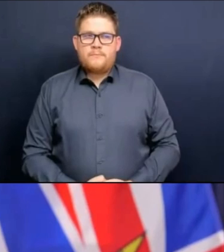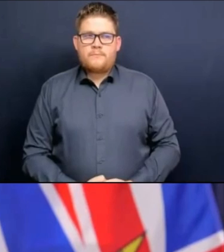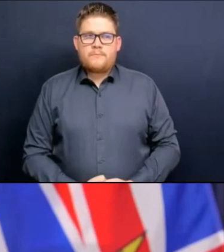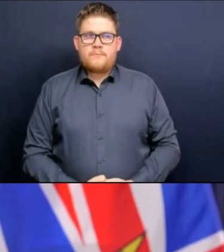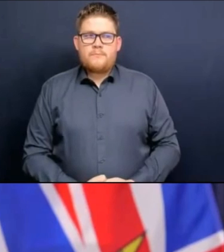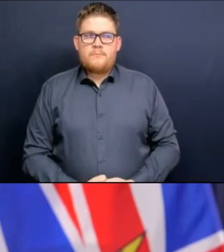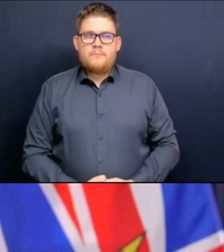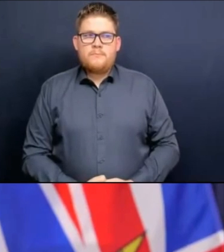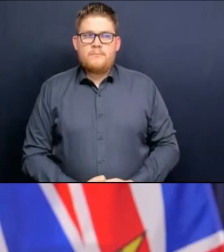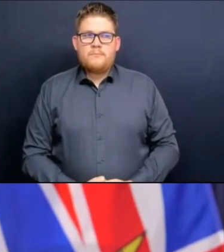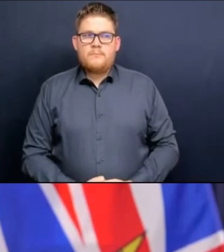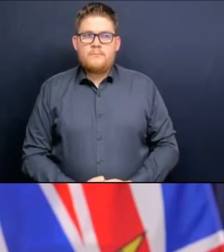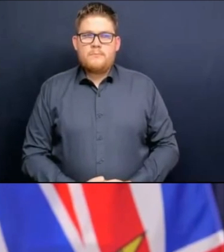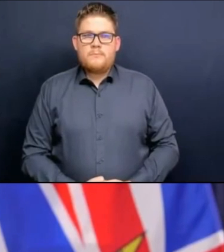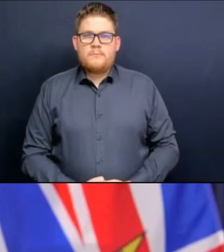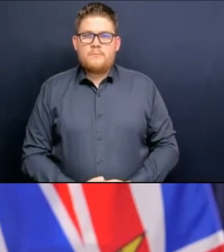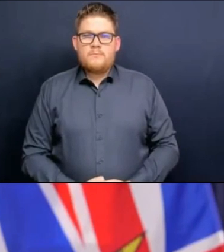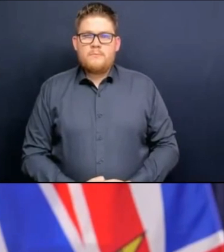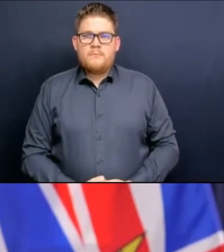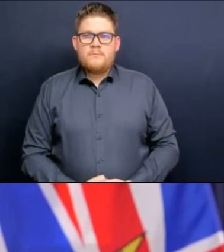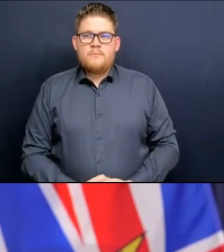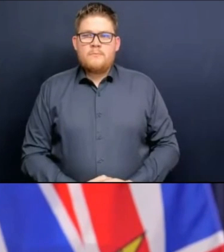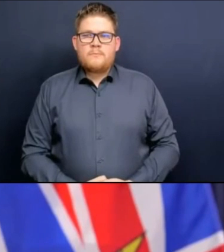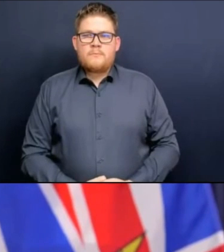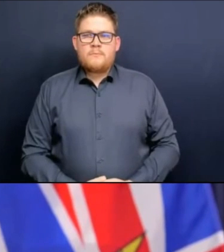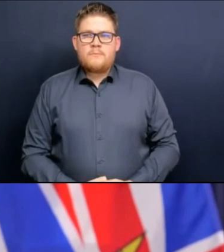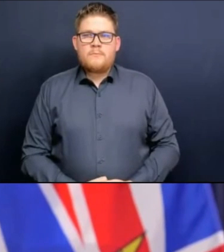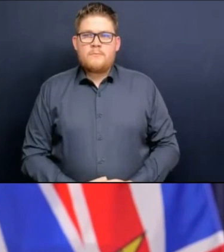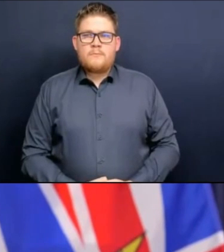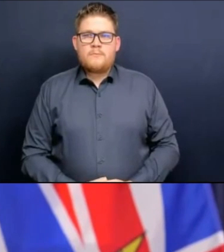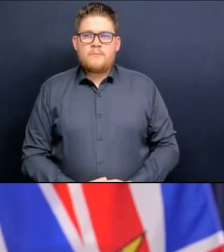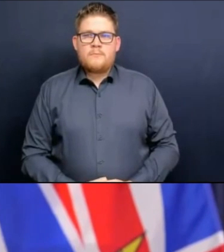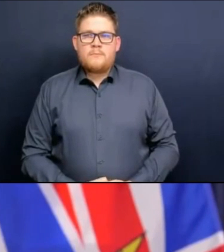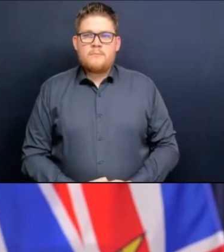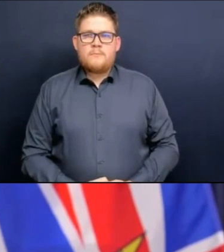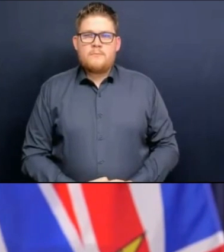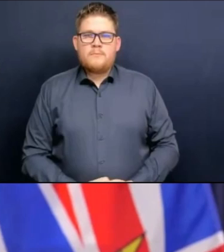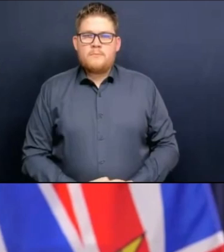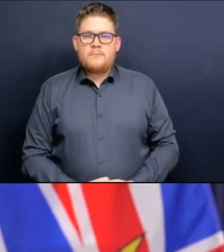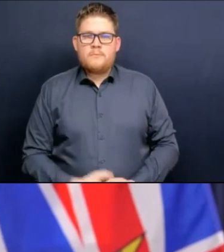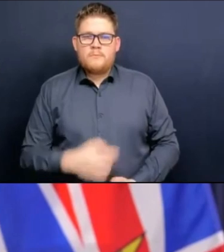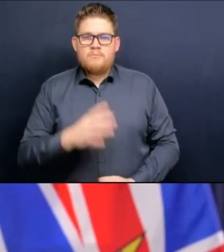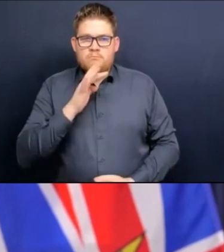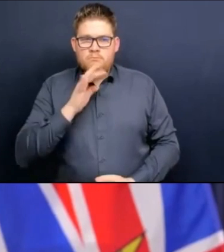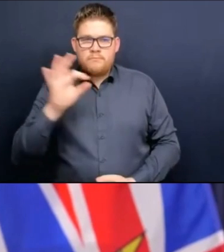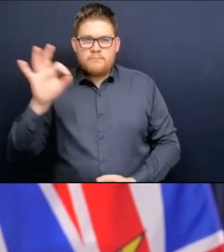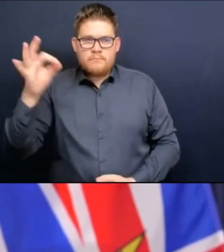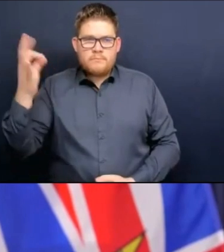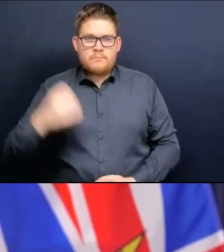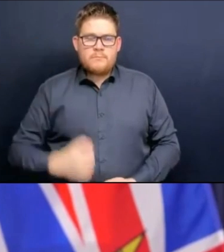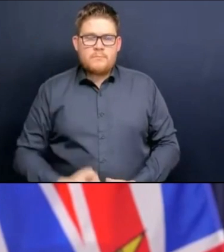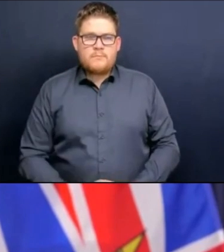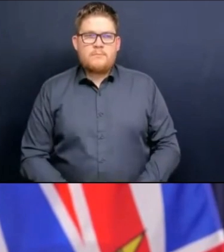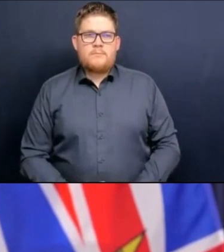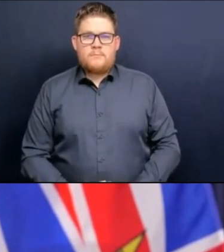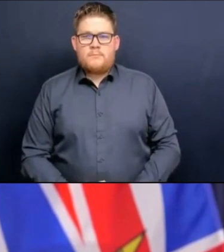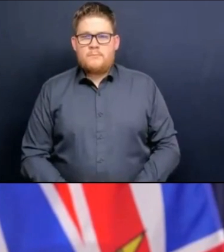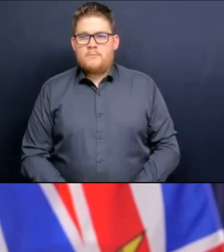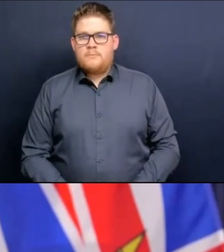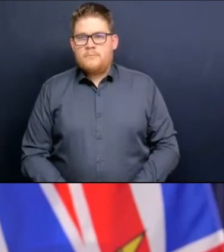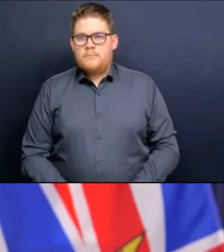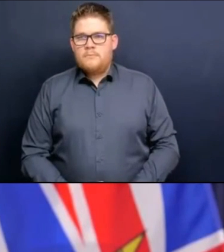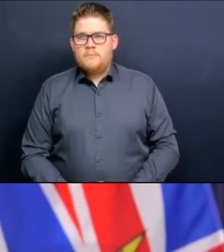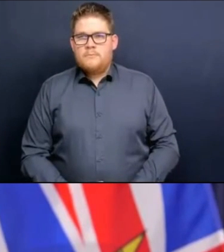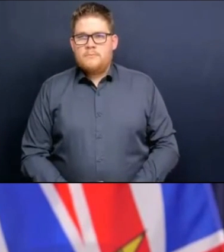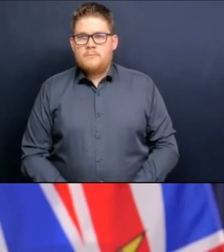effort. And we need to to communicate, especially with parents, to ensure that as